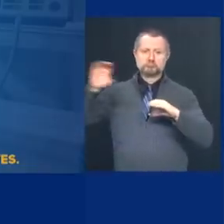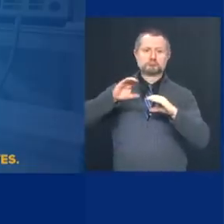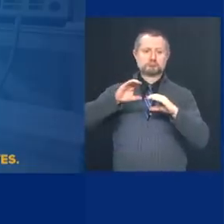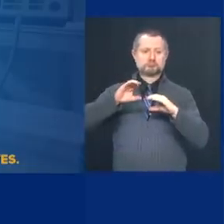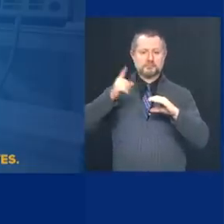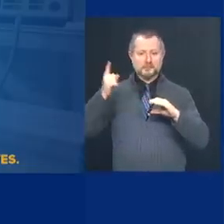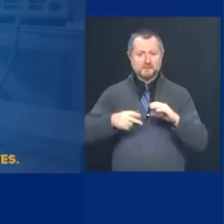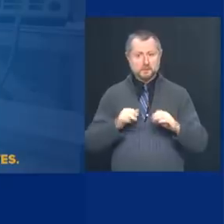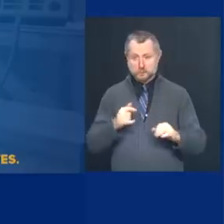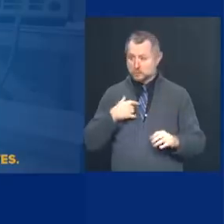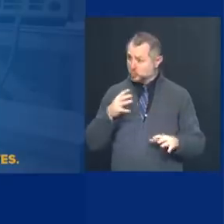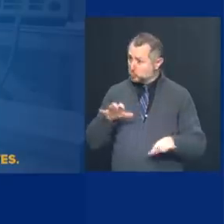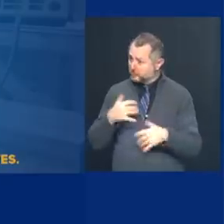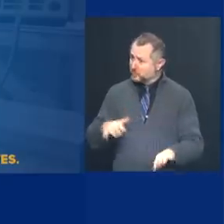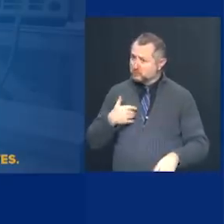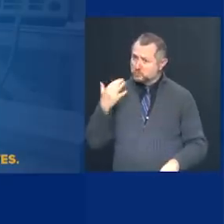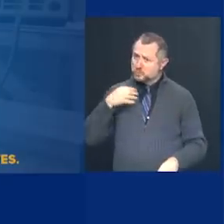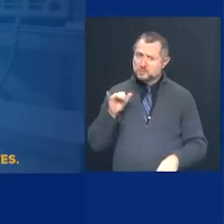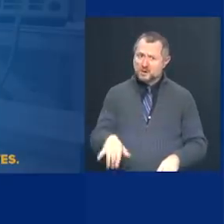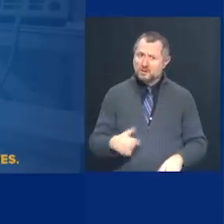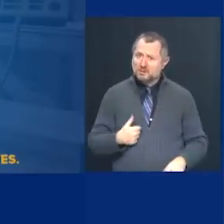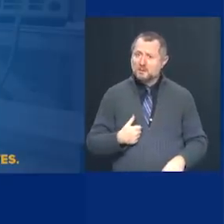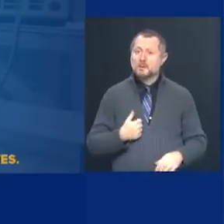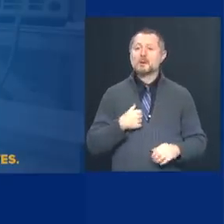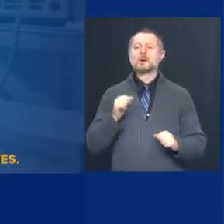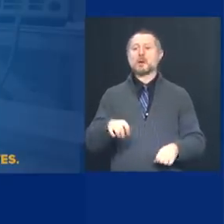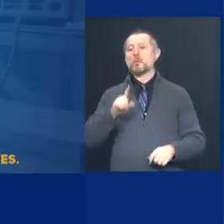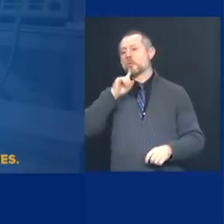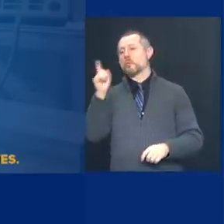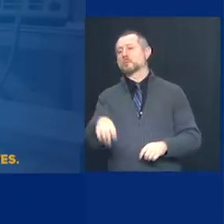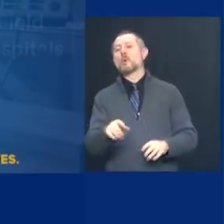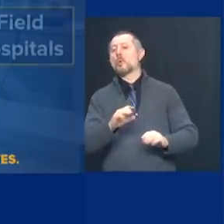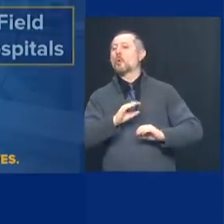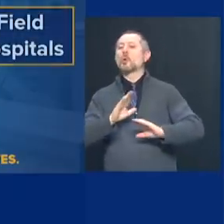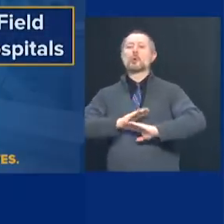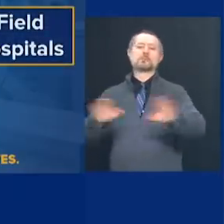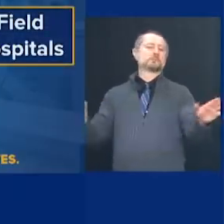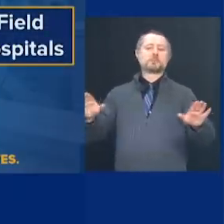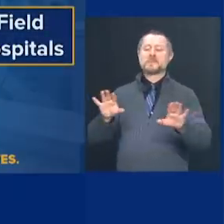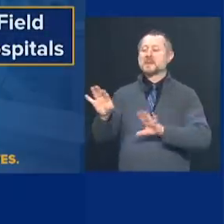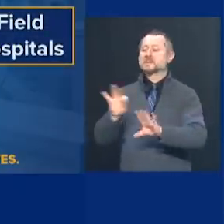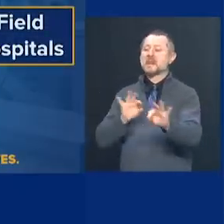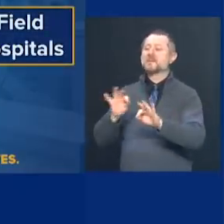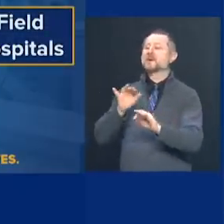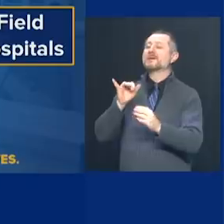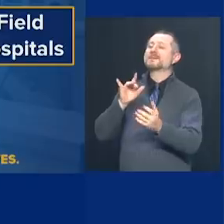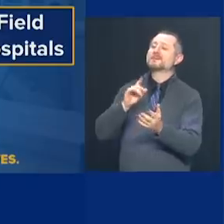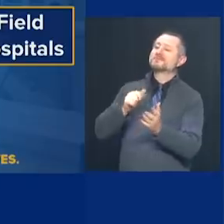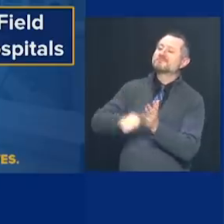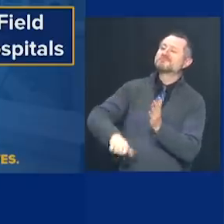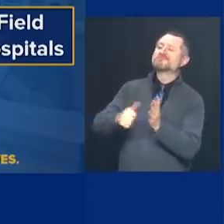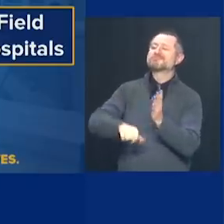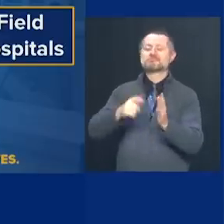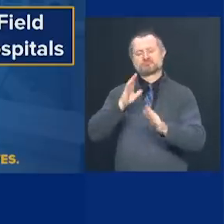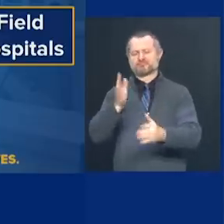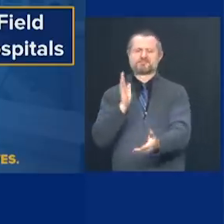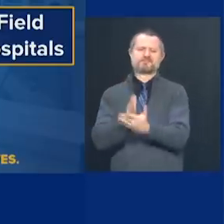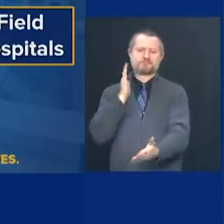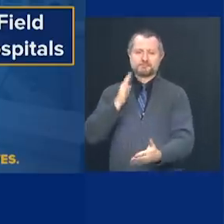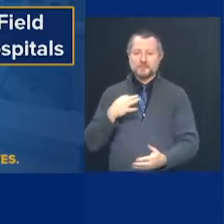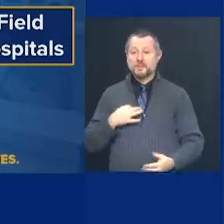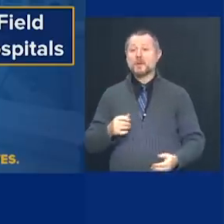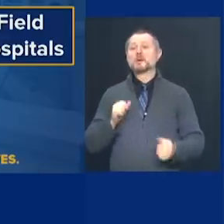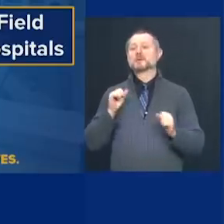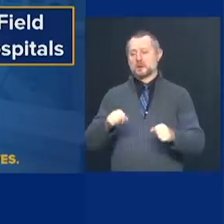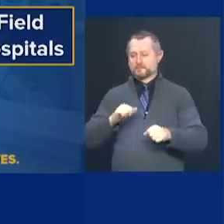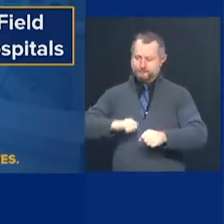Dr. Zucker can order no elective surgeries, which we have done before. And we can create field hospital